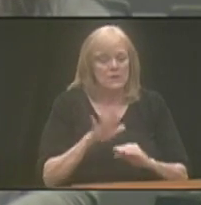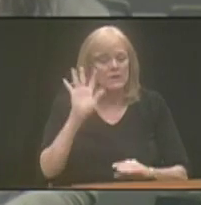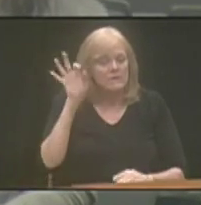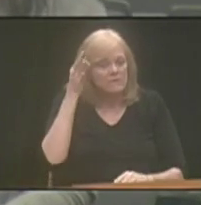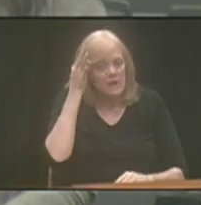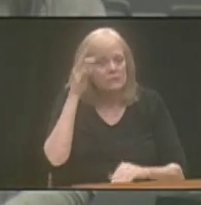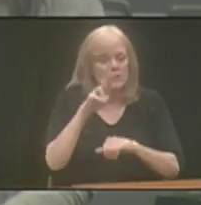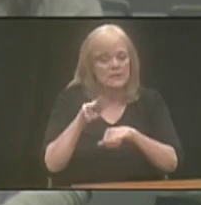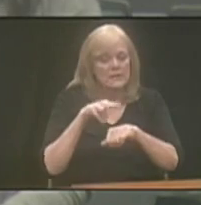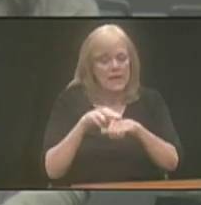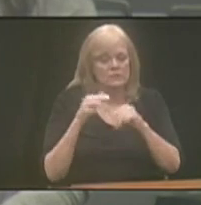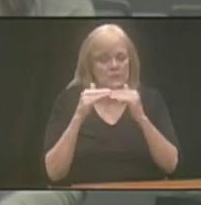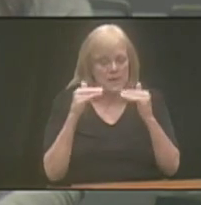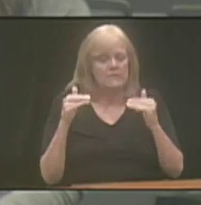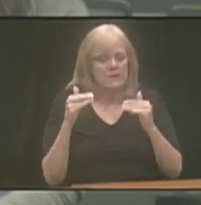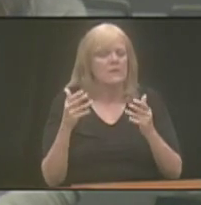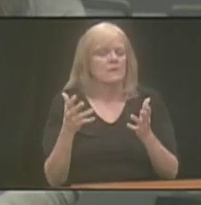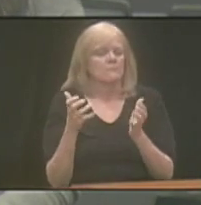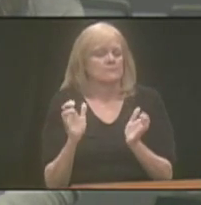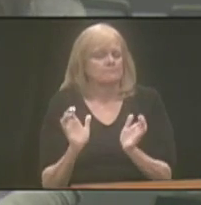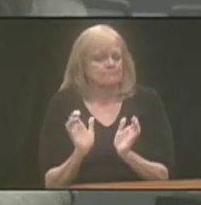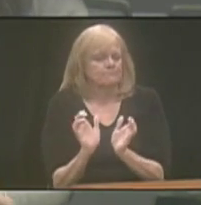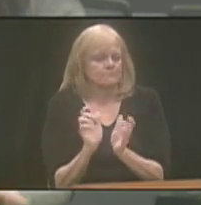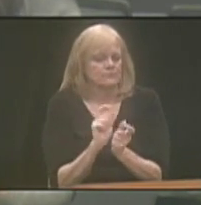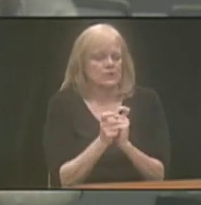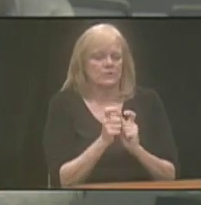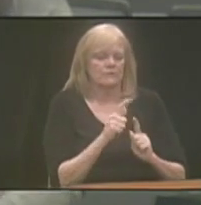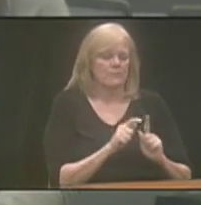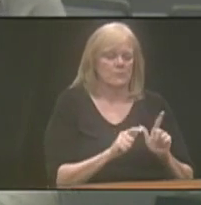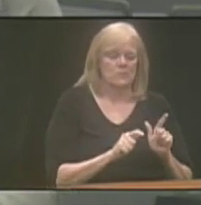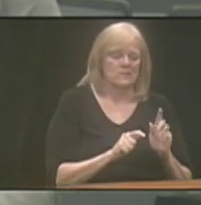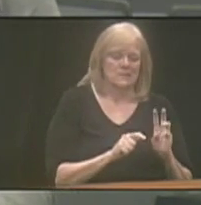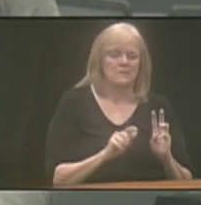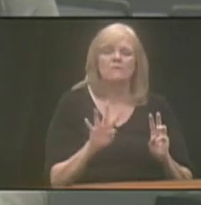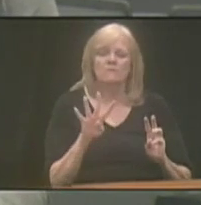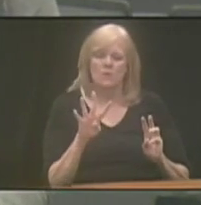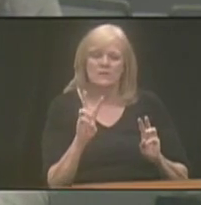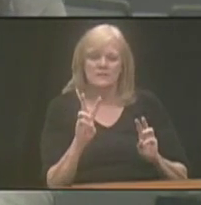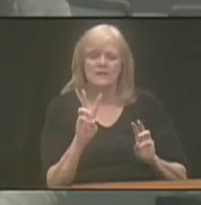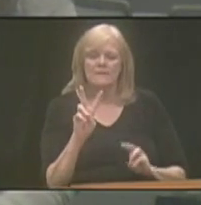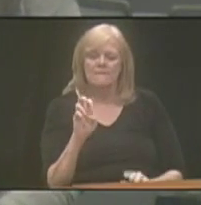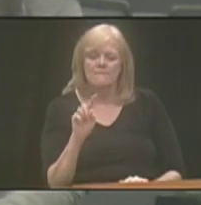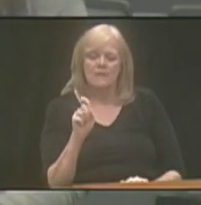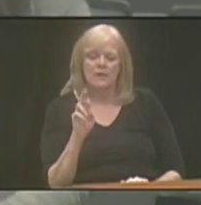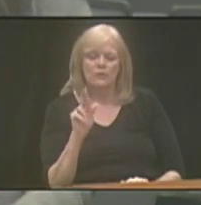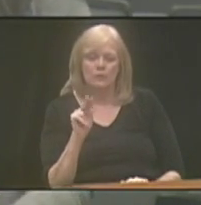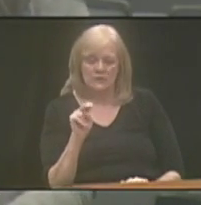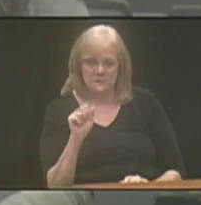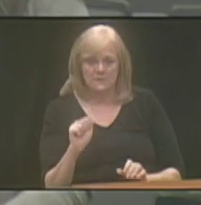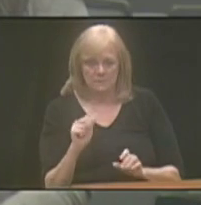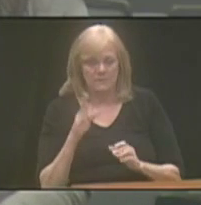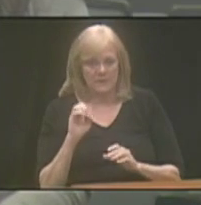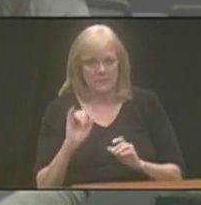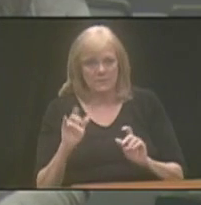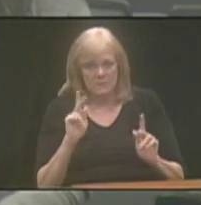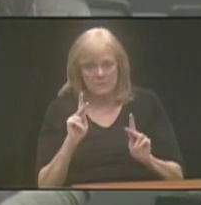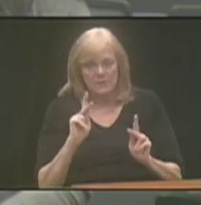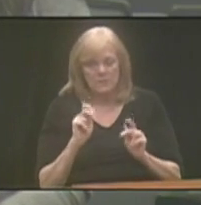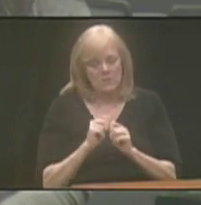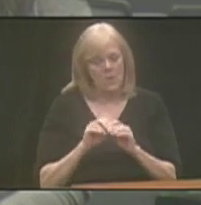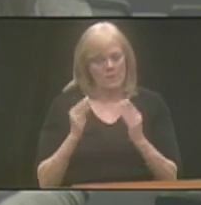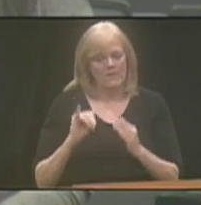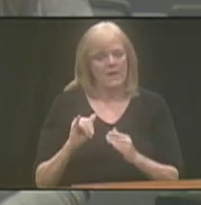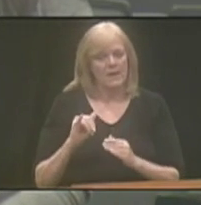federal, national level, there is a push to change that to 46. Now, veterans would also be another population that opening up that age would